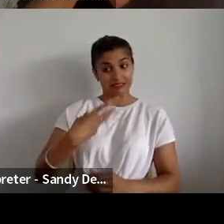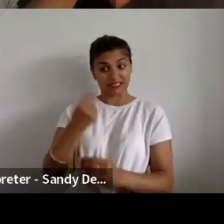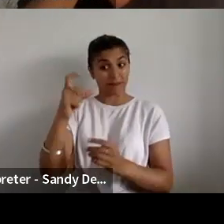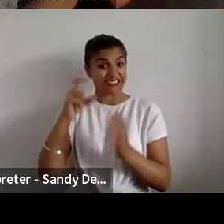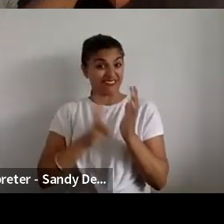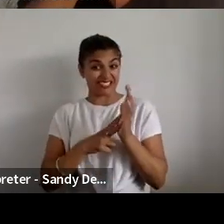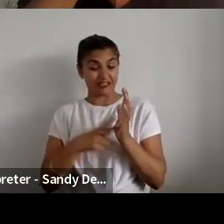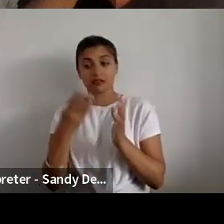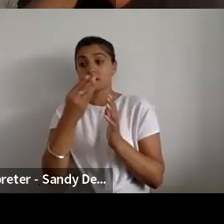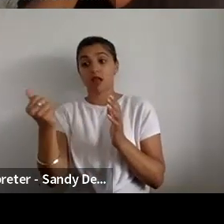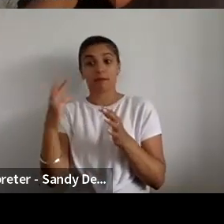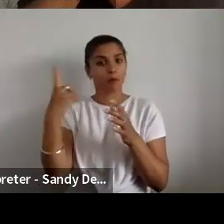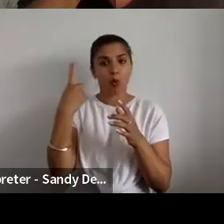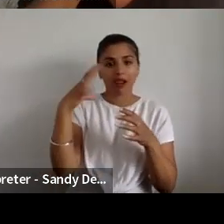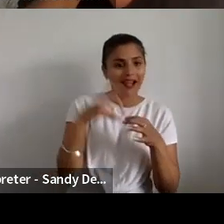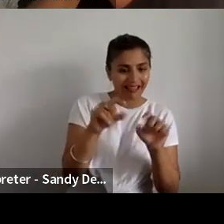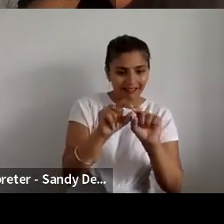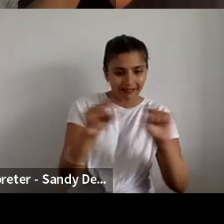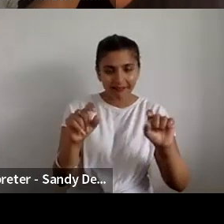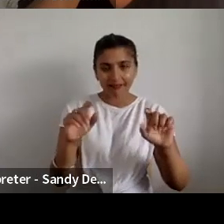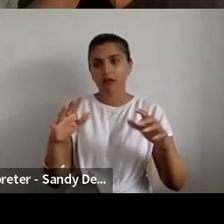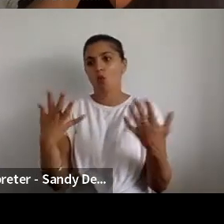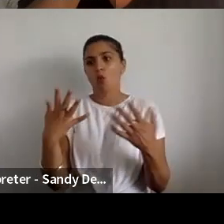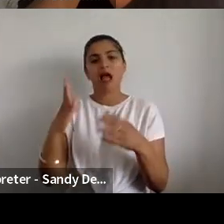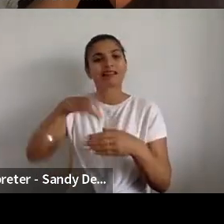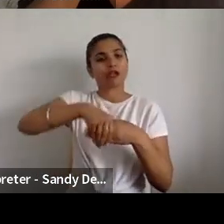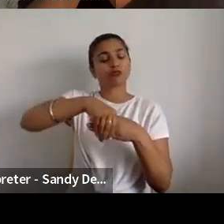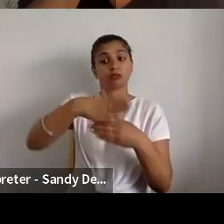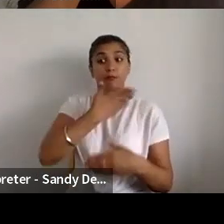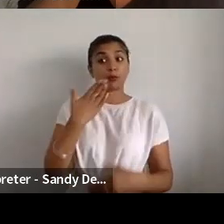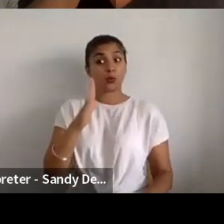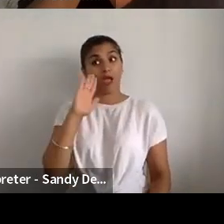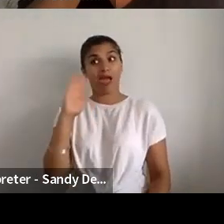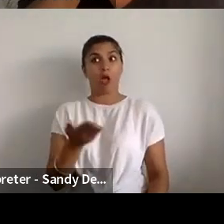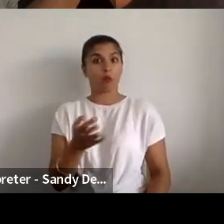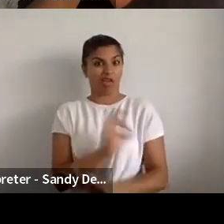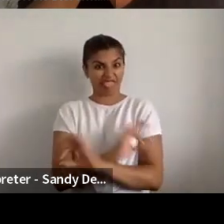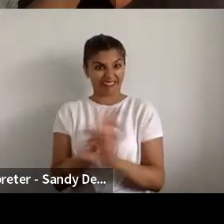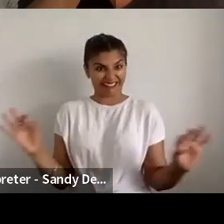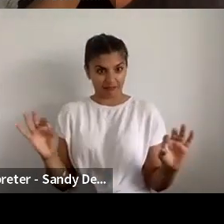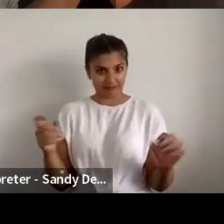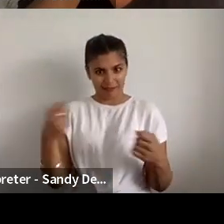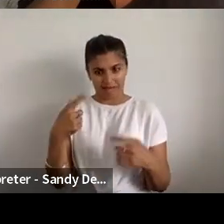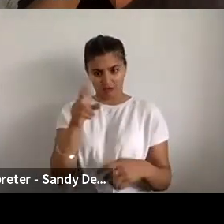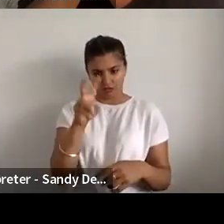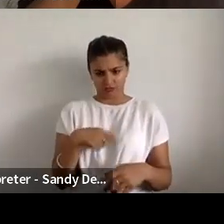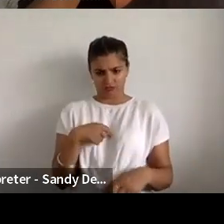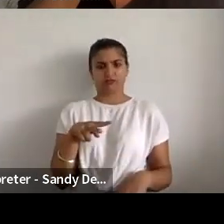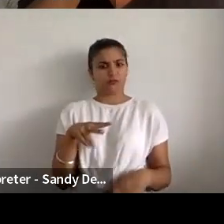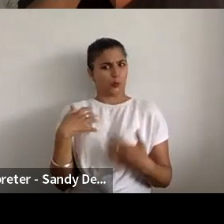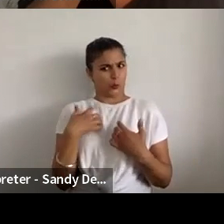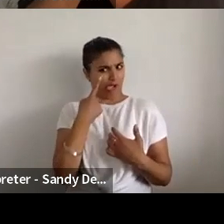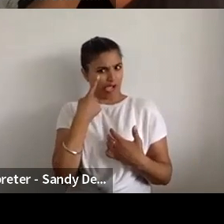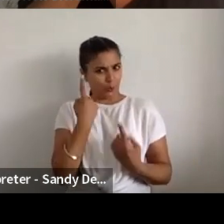just like a link or an attachment without even a hello or all best on the email and that was quite exciting